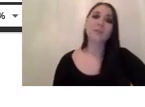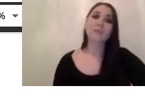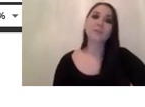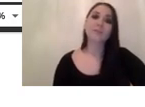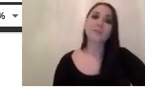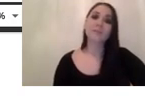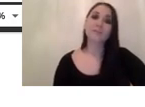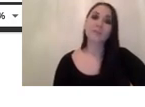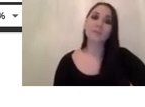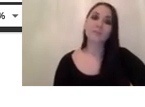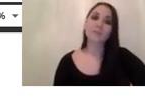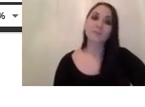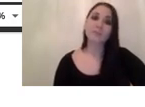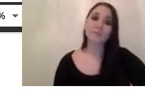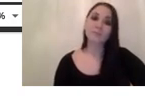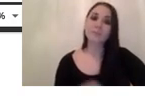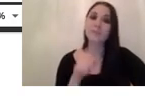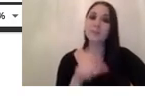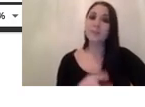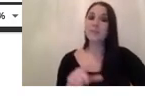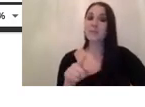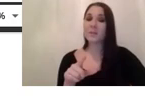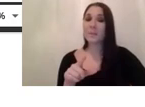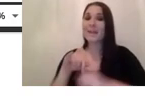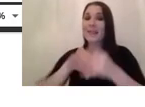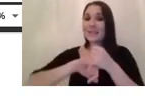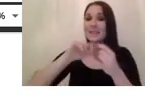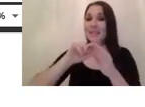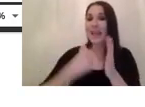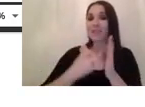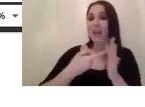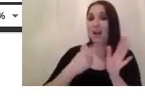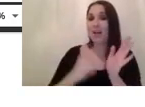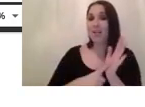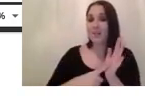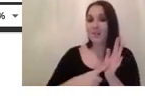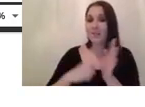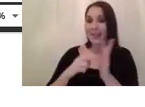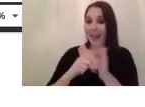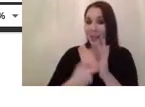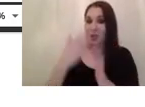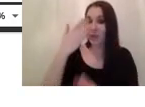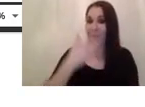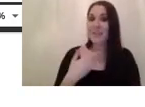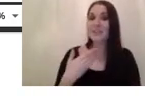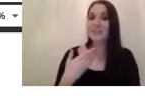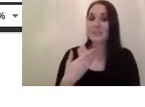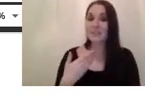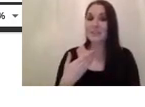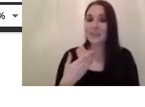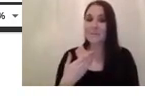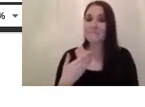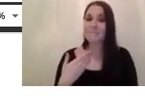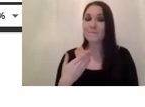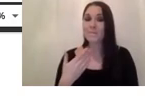um which is uh maybe okay and uh some other variants of it